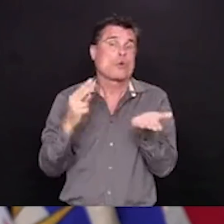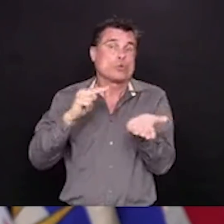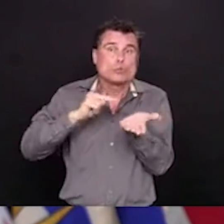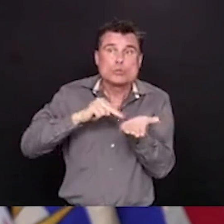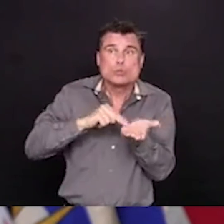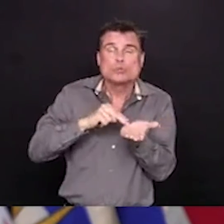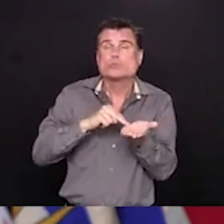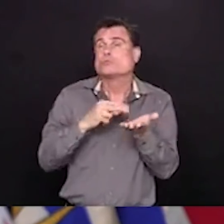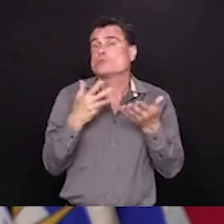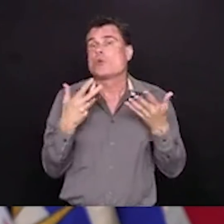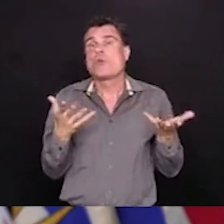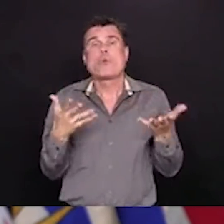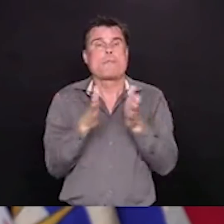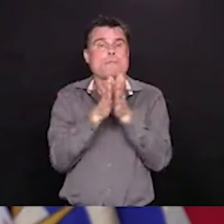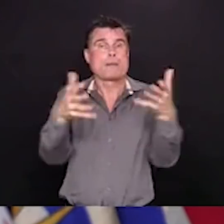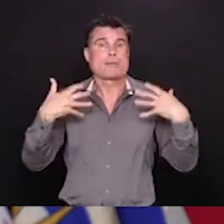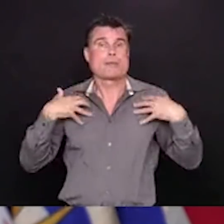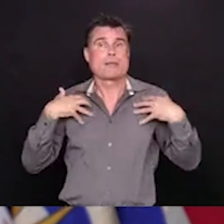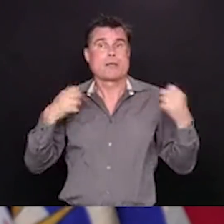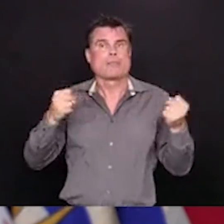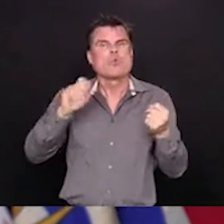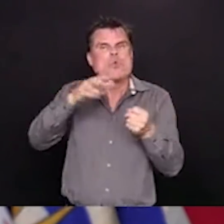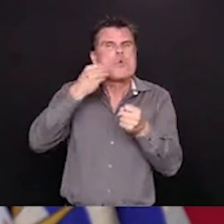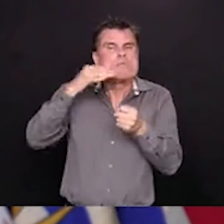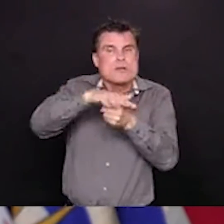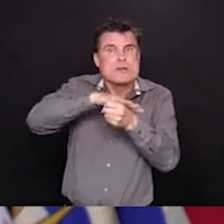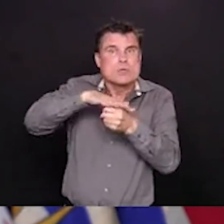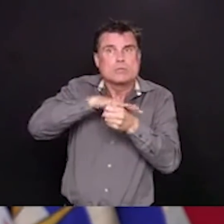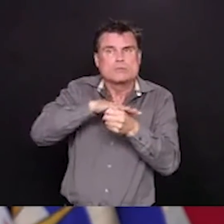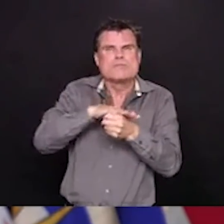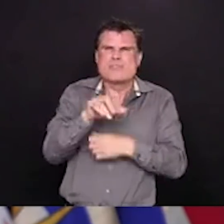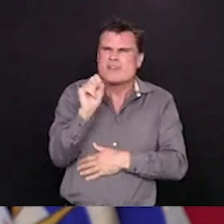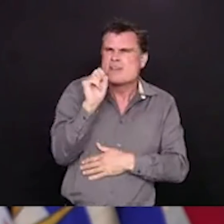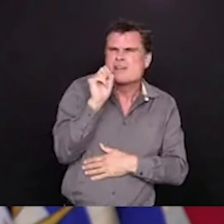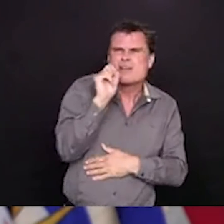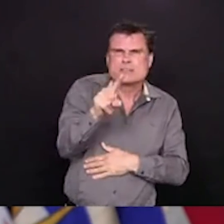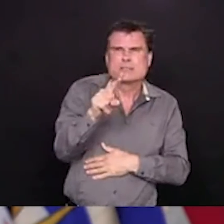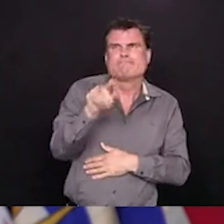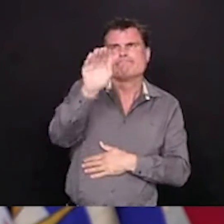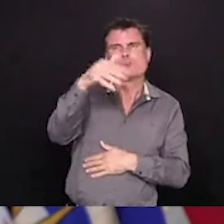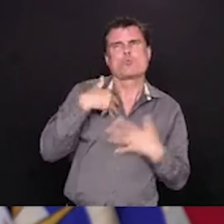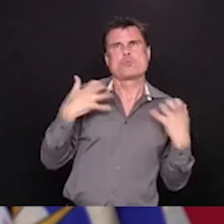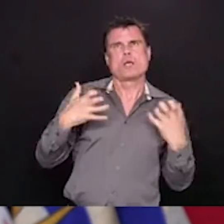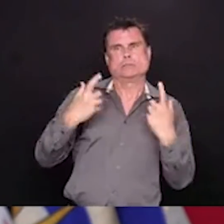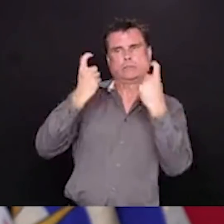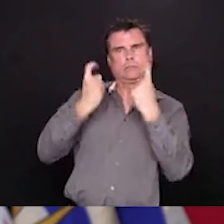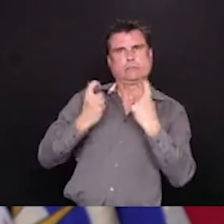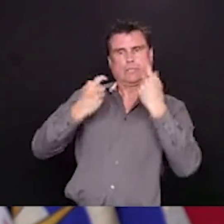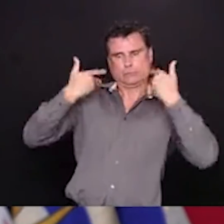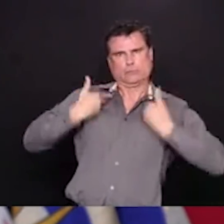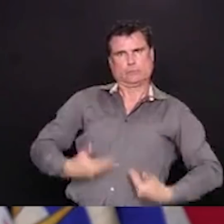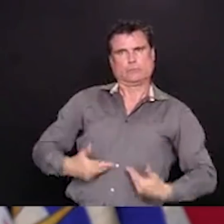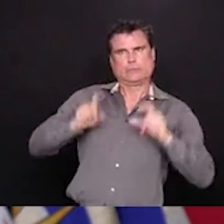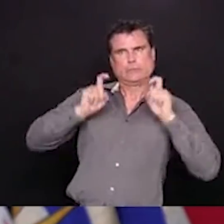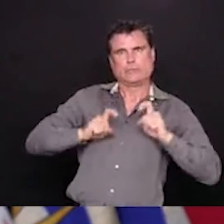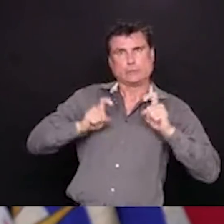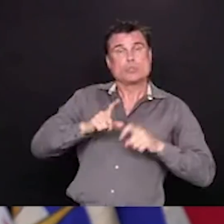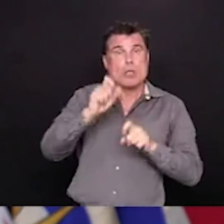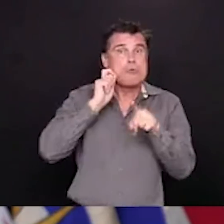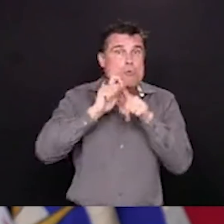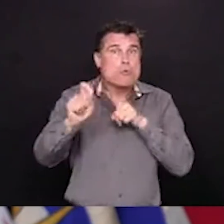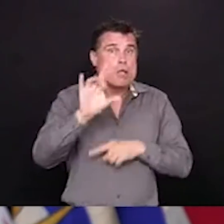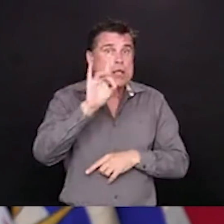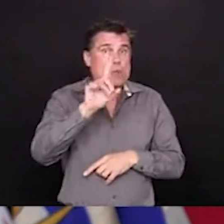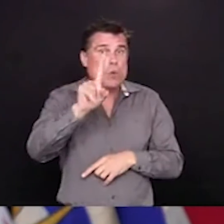out where those are. While everyone can get tested, not everyone needs to get tested, and that's very important.